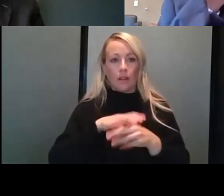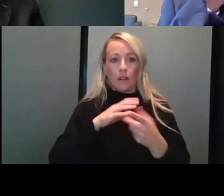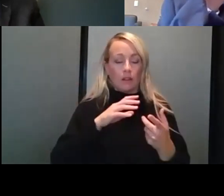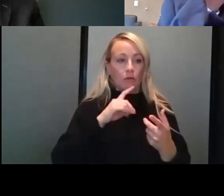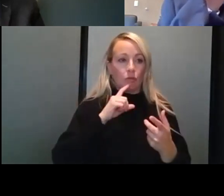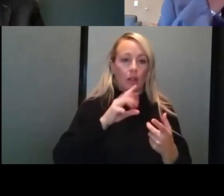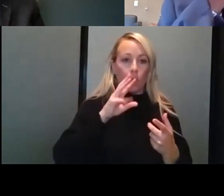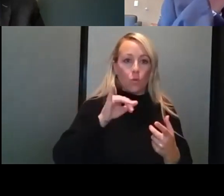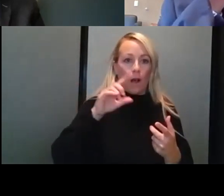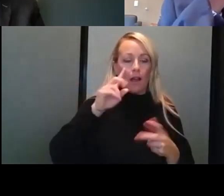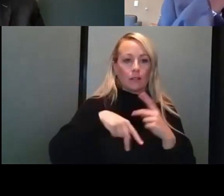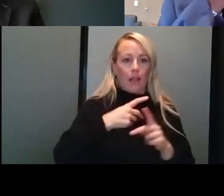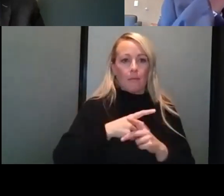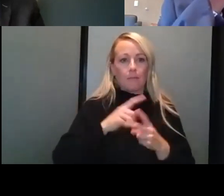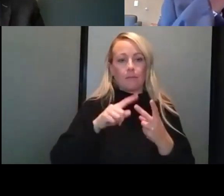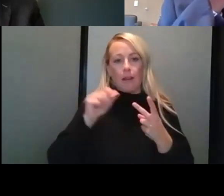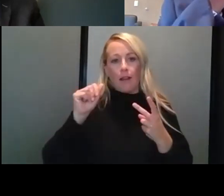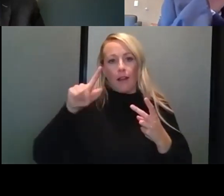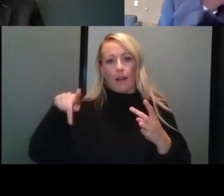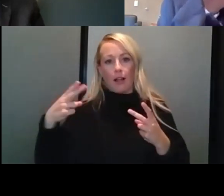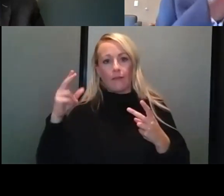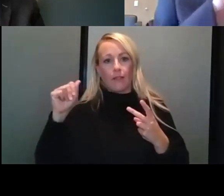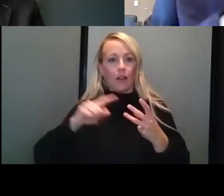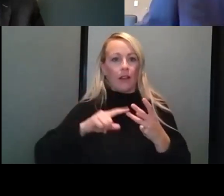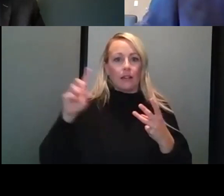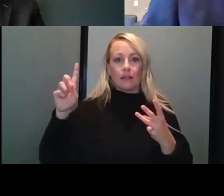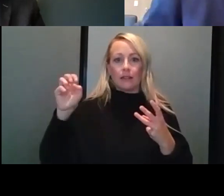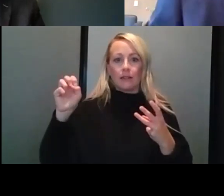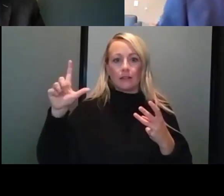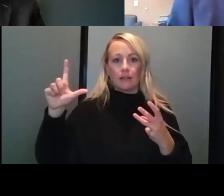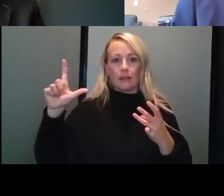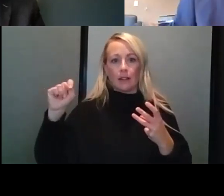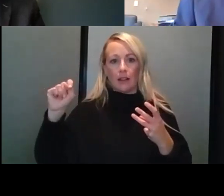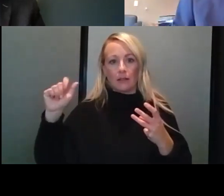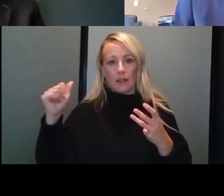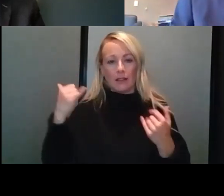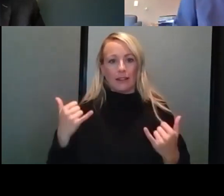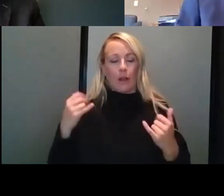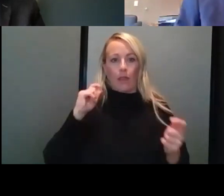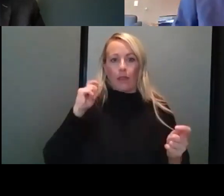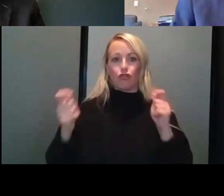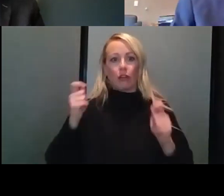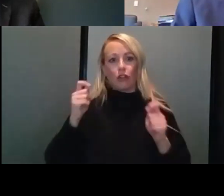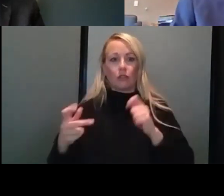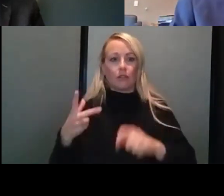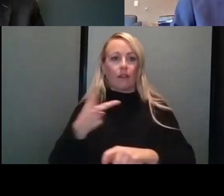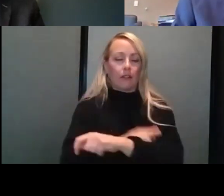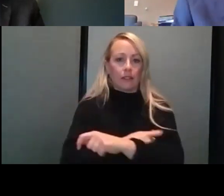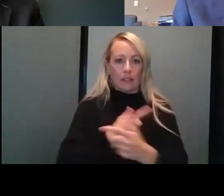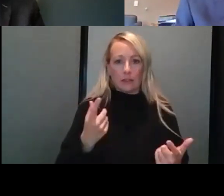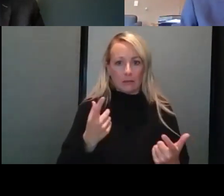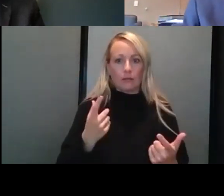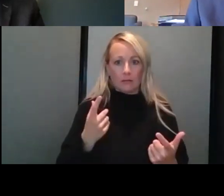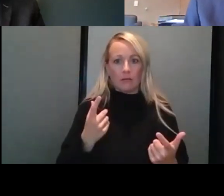uh, to delta in our community. And, and the changes in vaccine efficacy have been, uh,